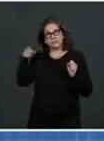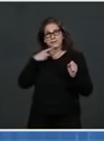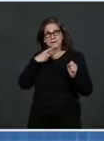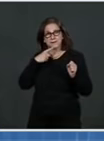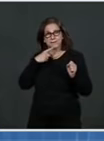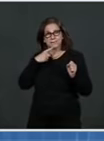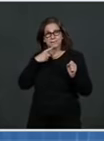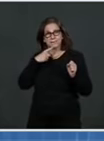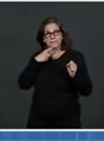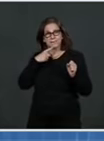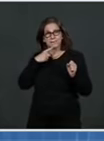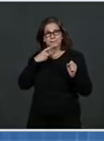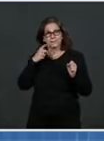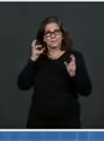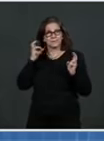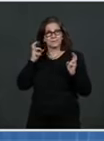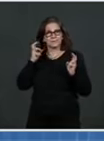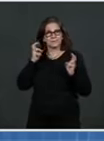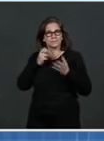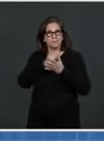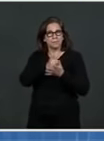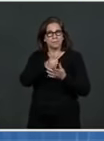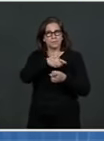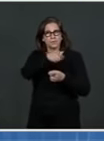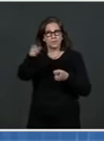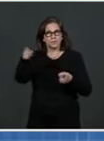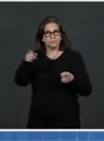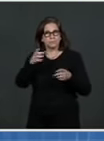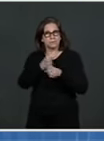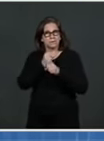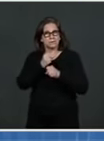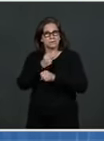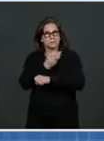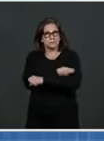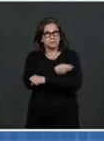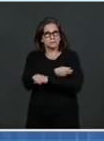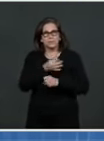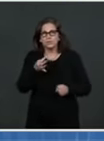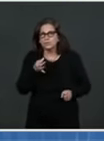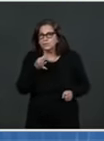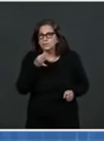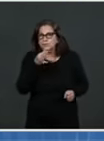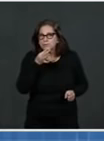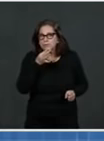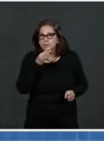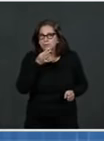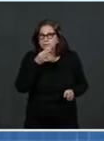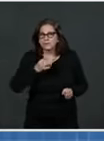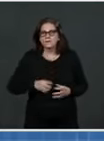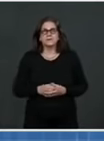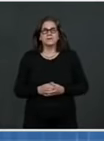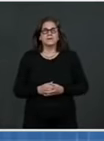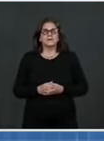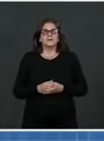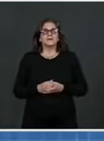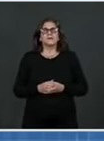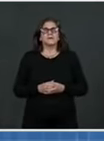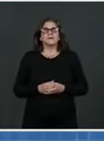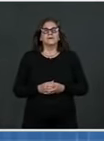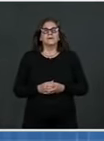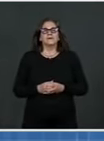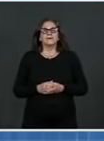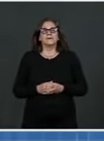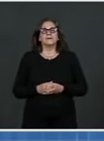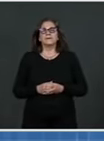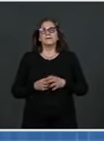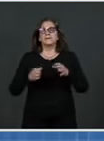The worst thing we could do now would be to let up. We cannot get complacent. We cannot let our guard down. It's